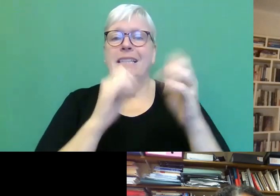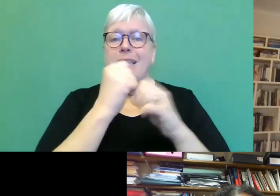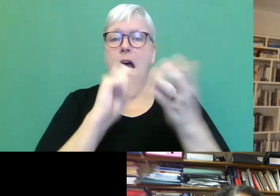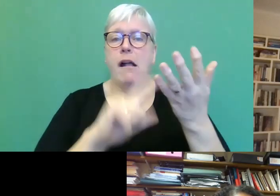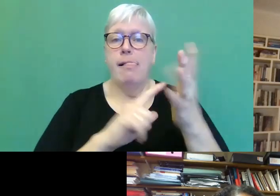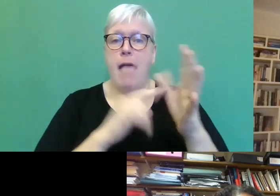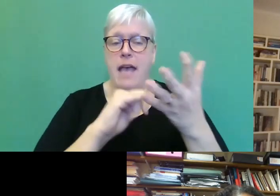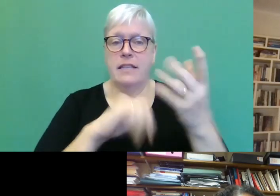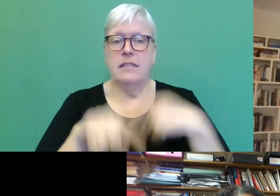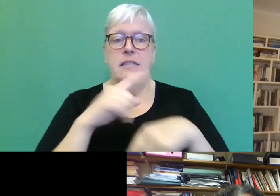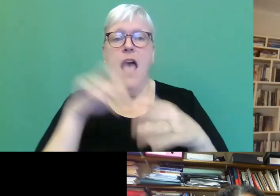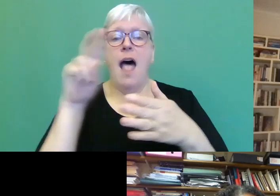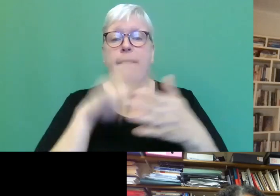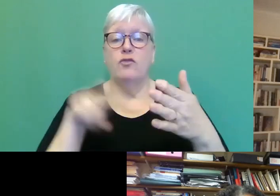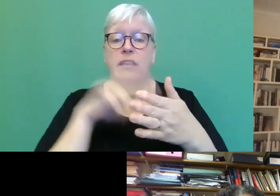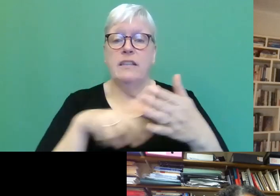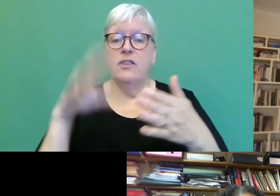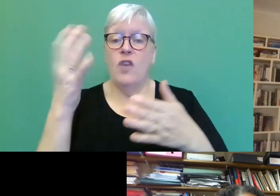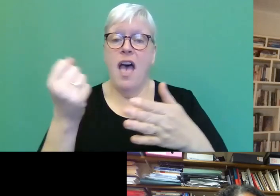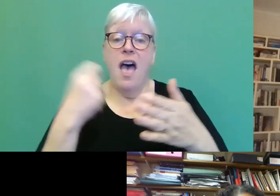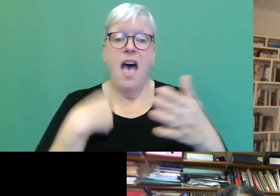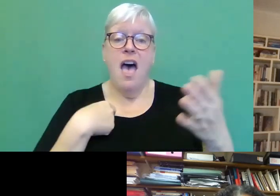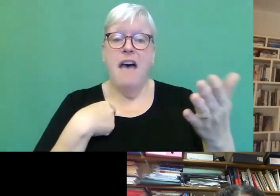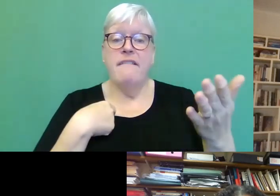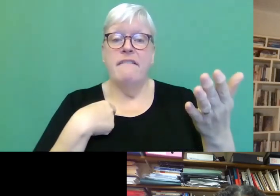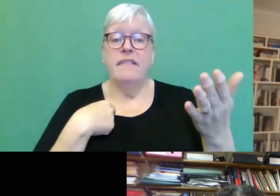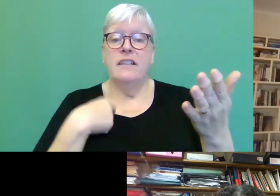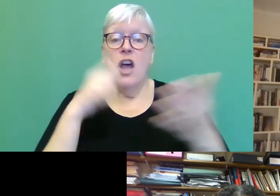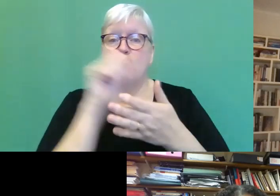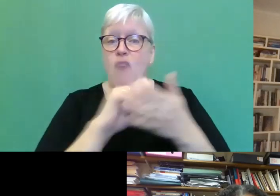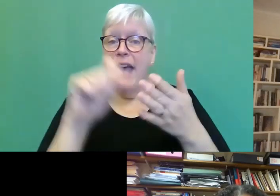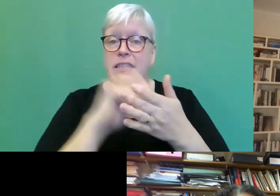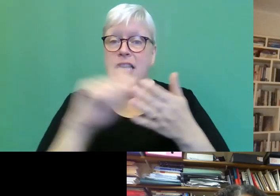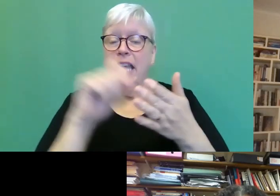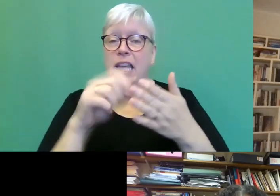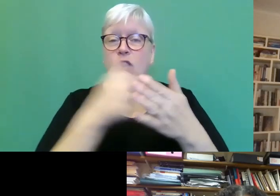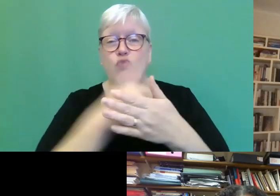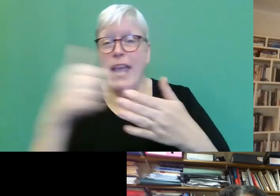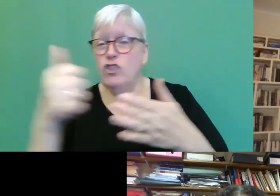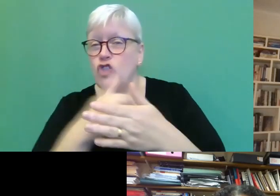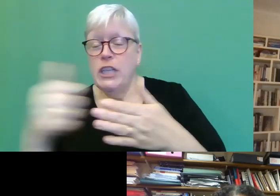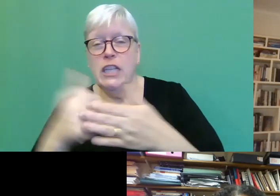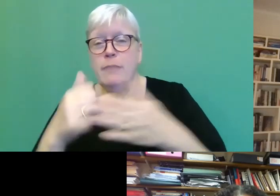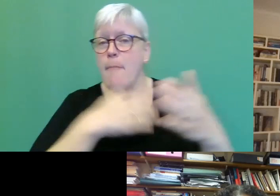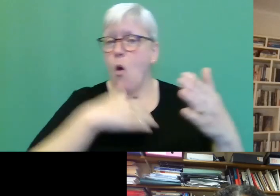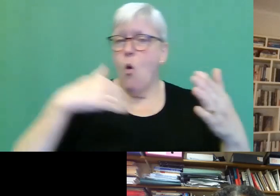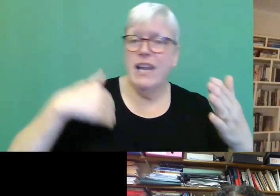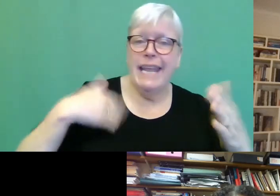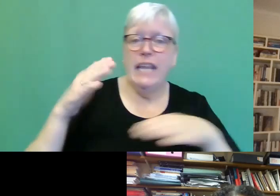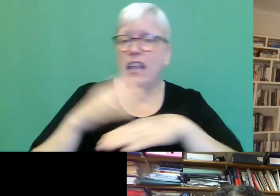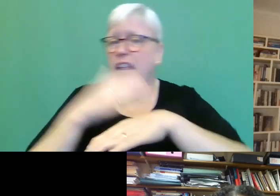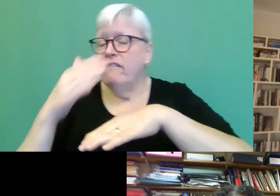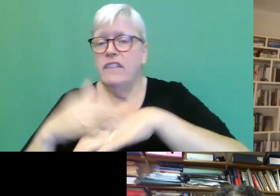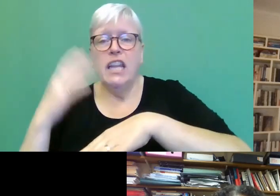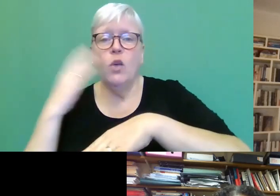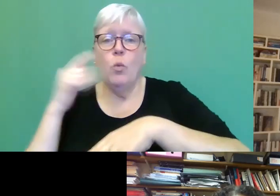Um, do you have a writing regime? Um, do you, um, morning or even evening, you know, how does, how do you